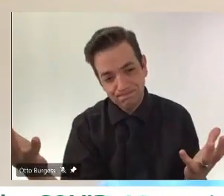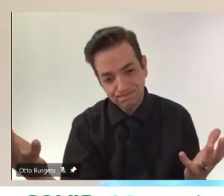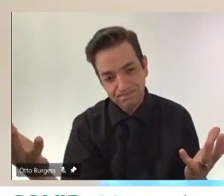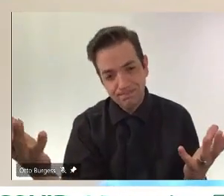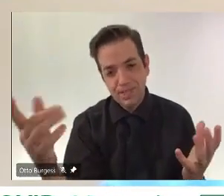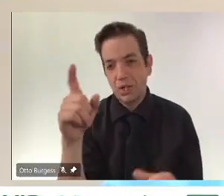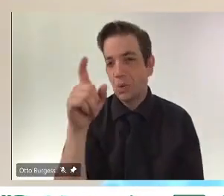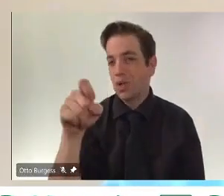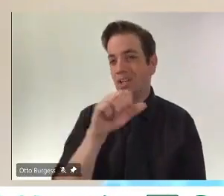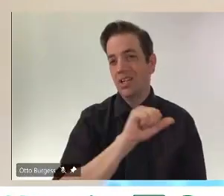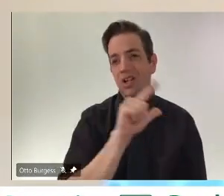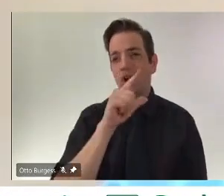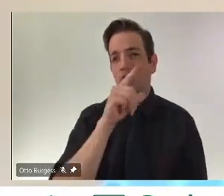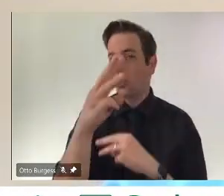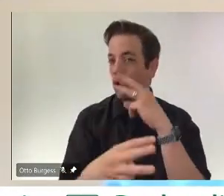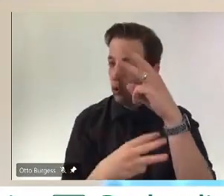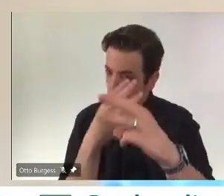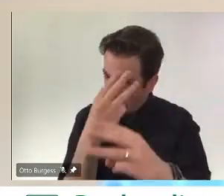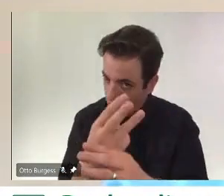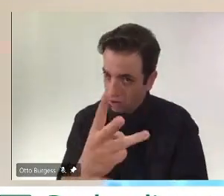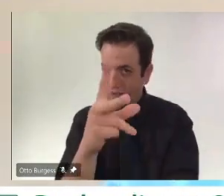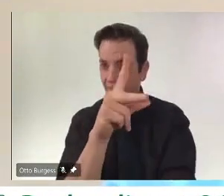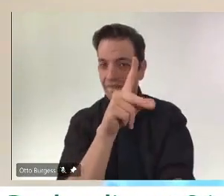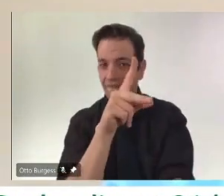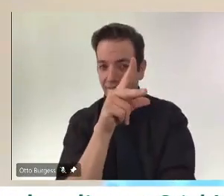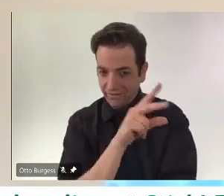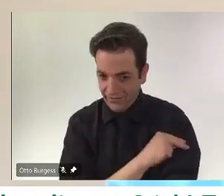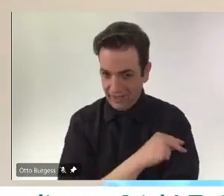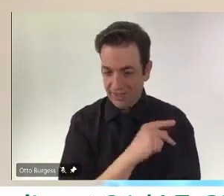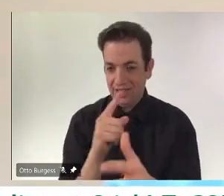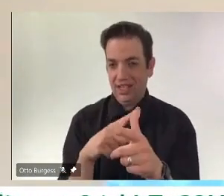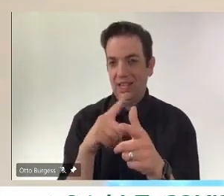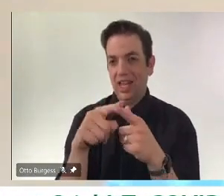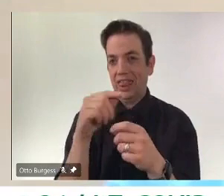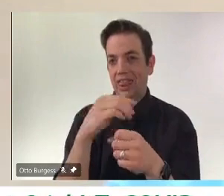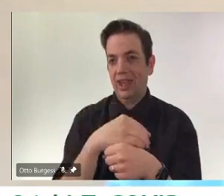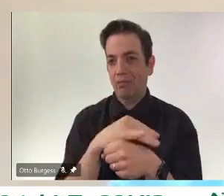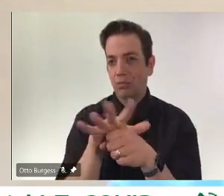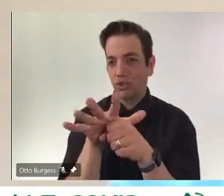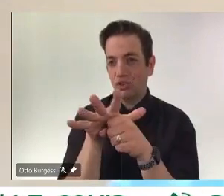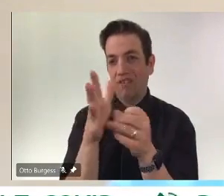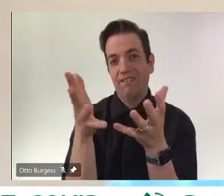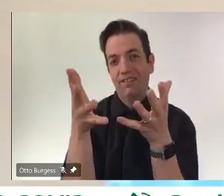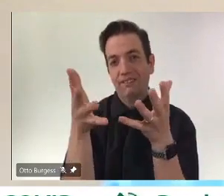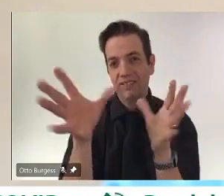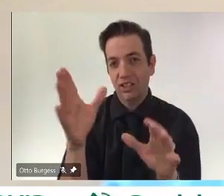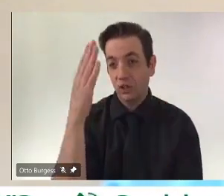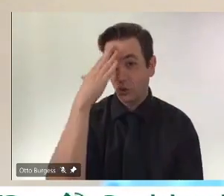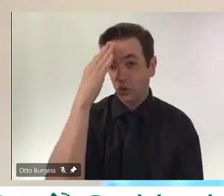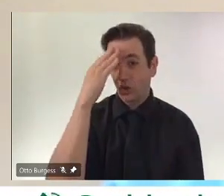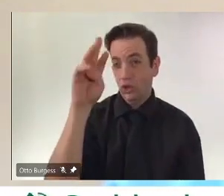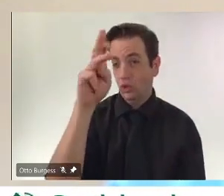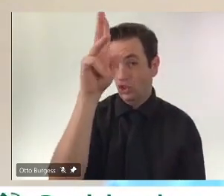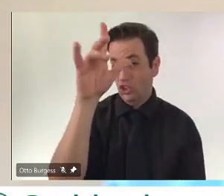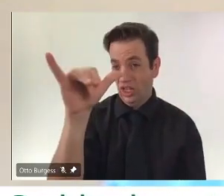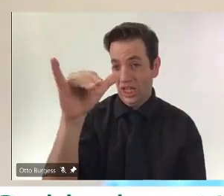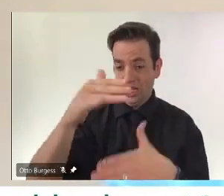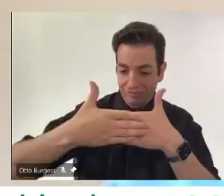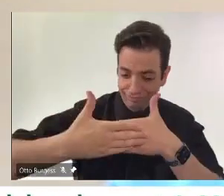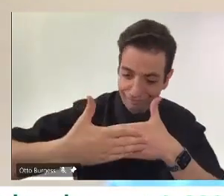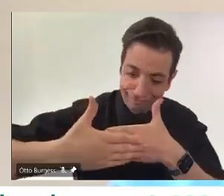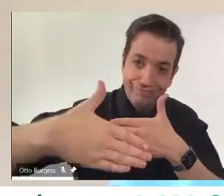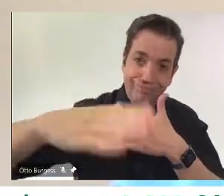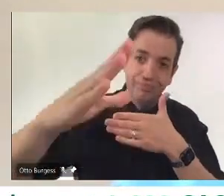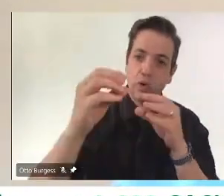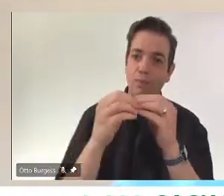comes out of the pandemic, and we know that July onwards, international travel may slowly increase, there will always be this risk of